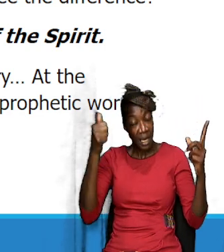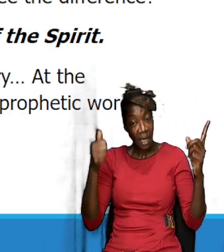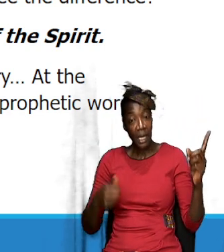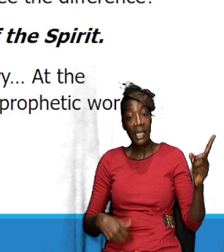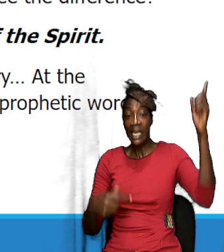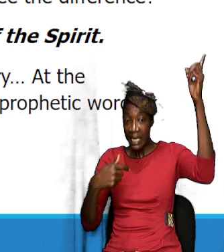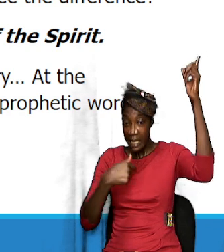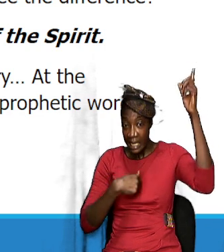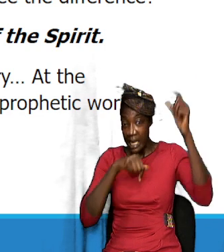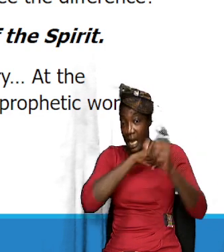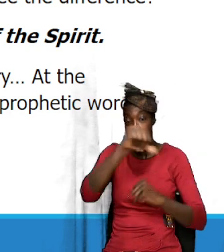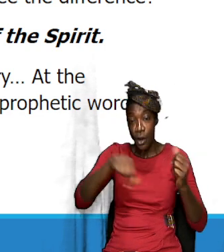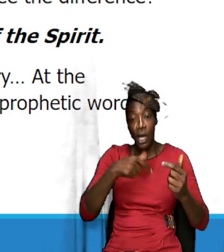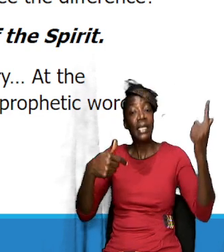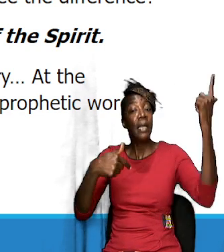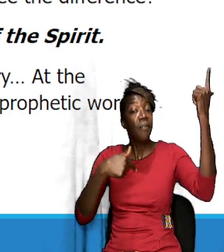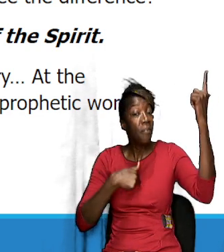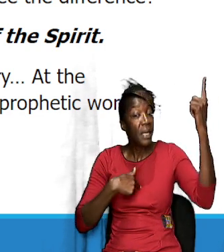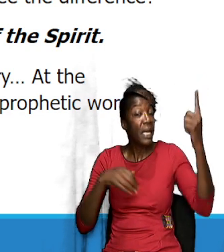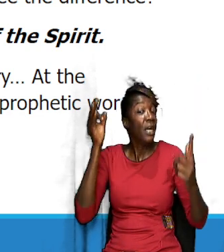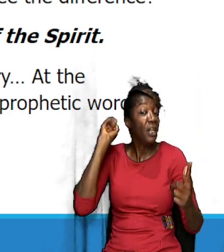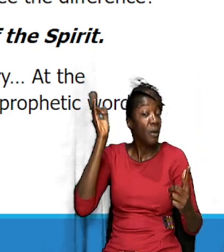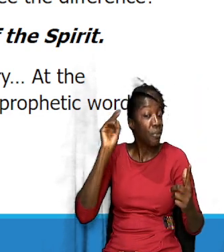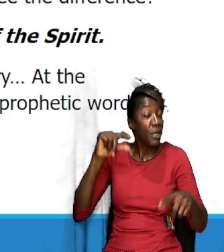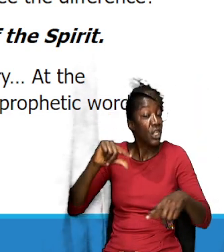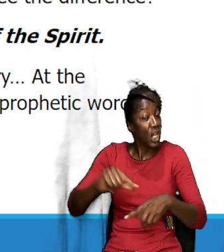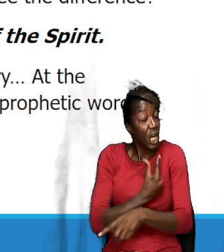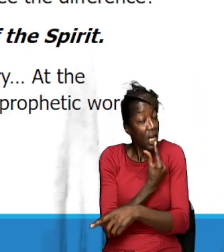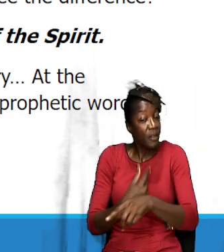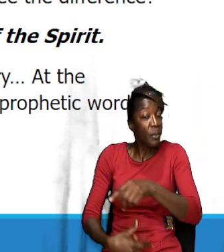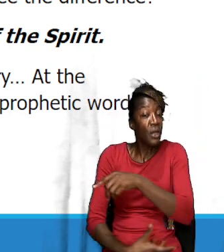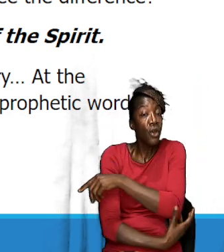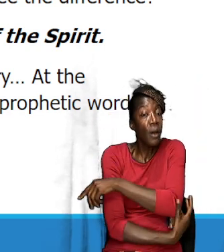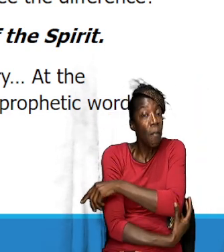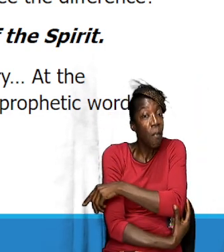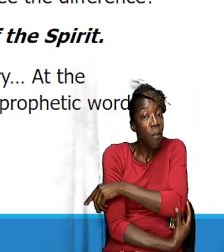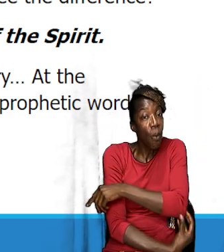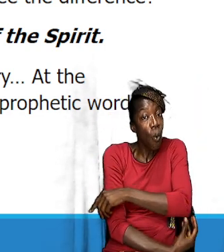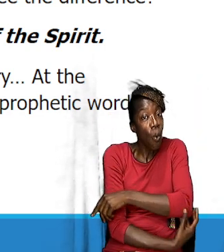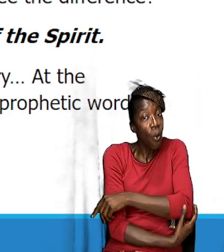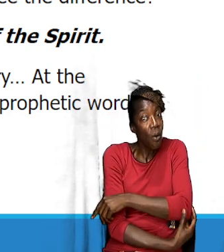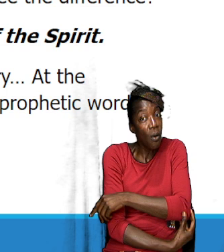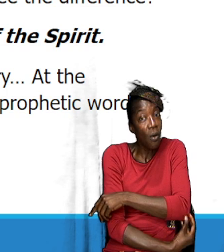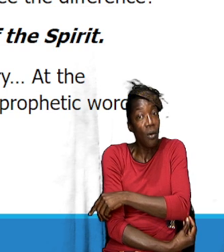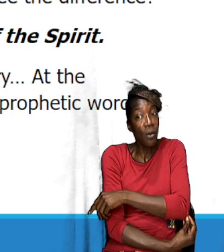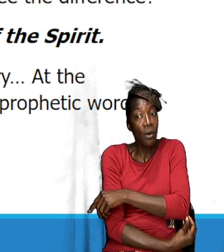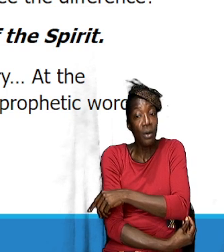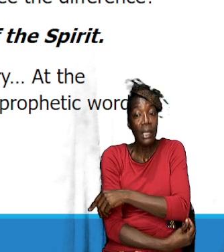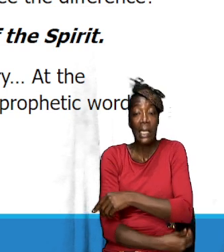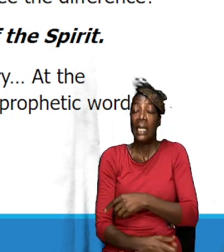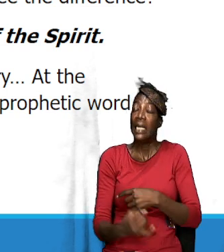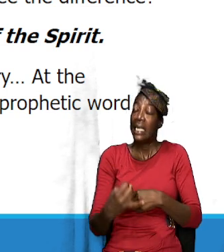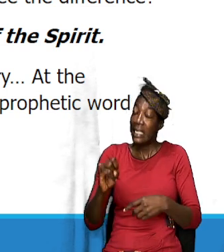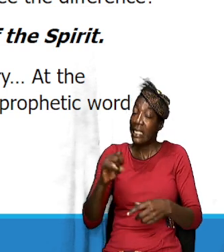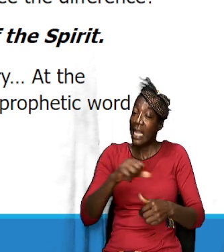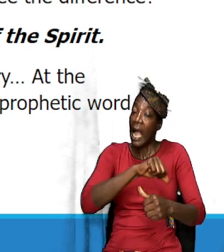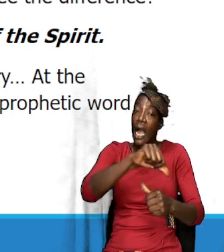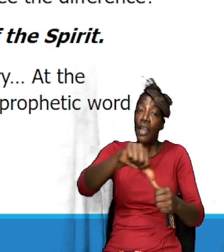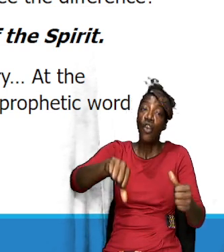anointed me to preach the gospel to the poor. So it is the anointing